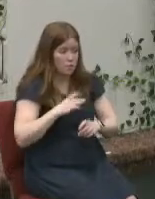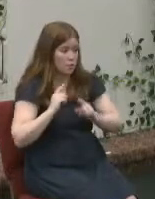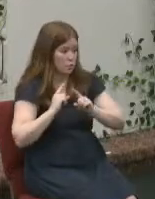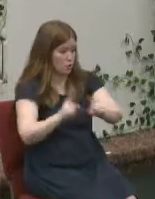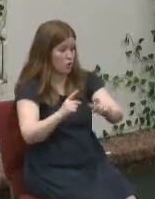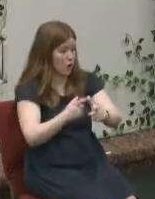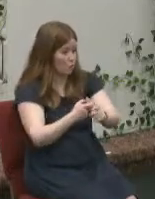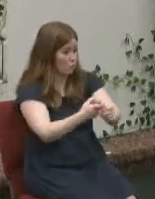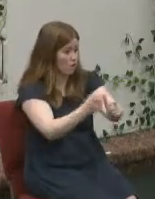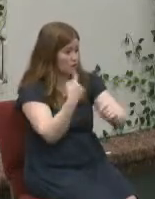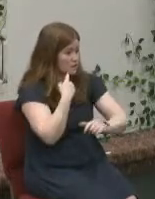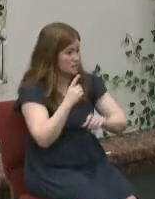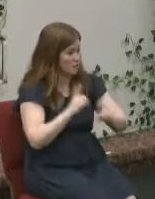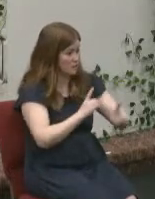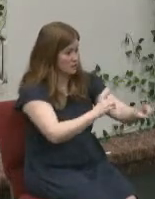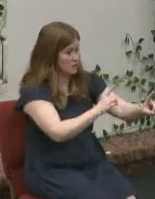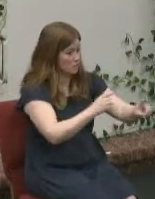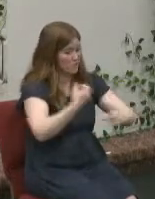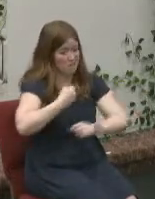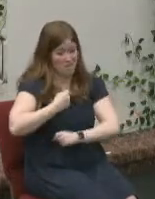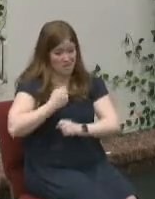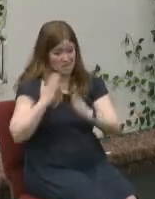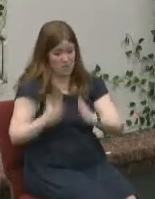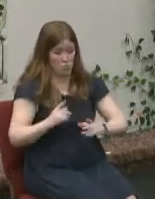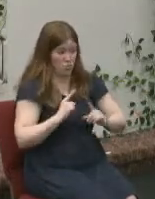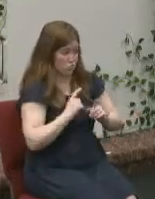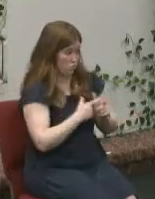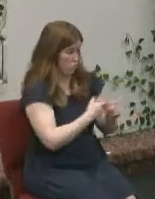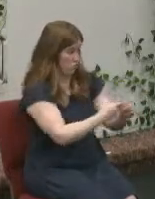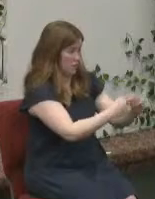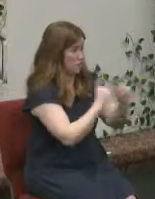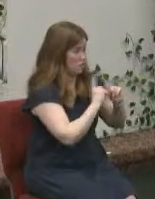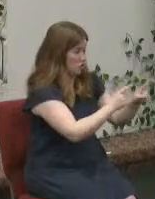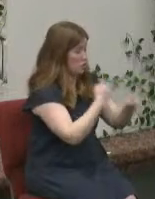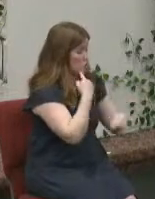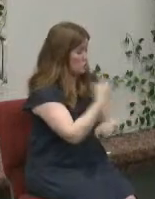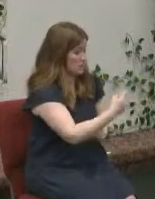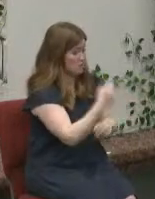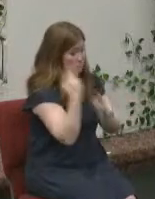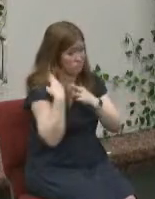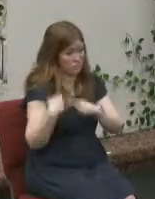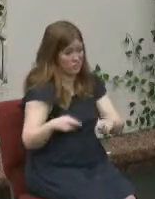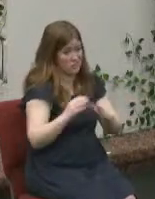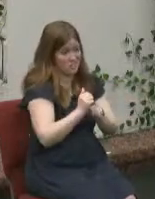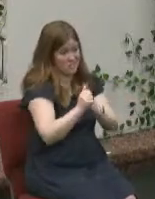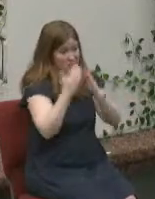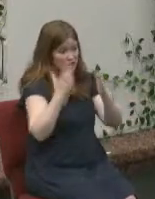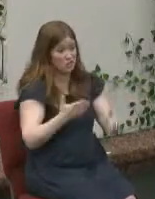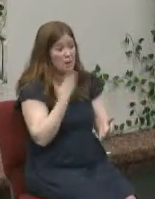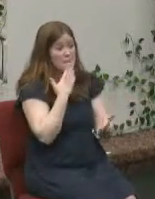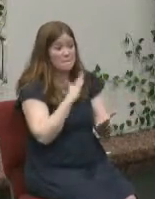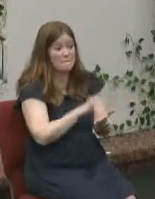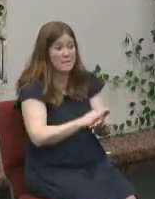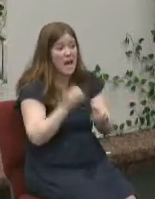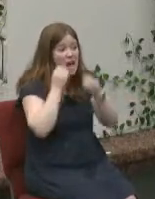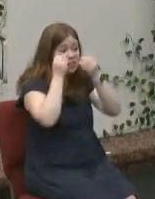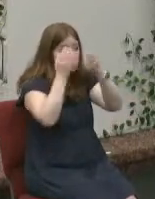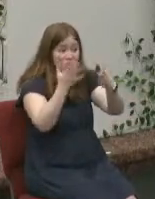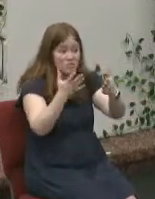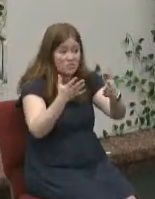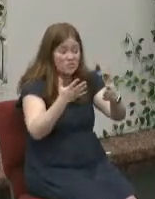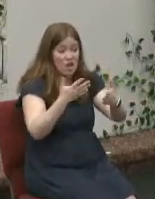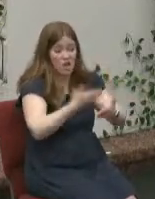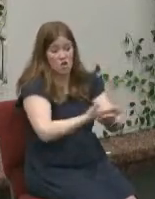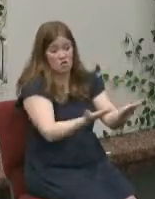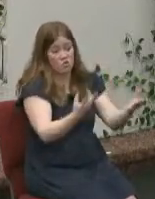news the guards were running to tell the religious leaders the bad news and those two stories in the text